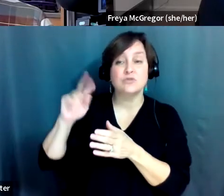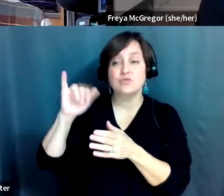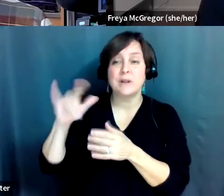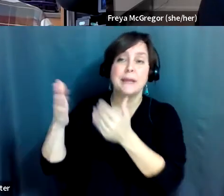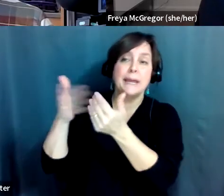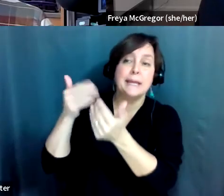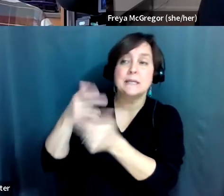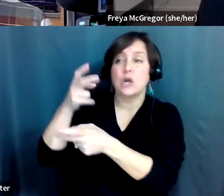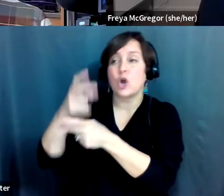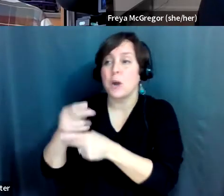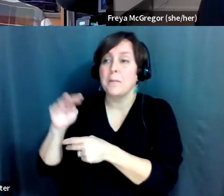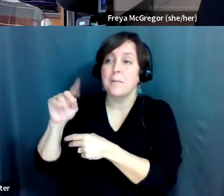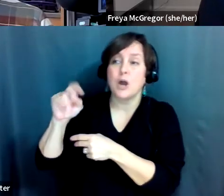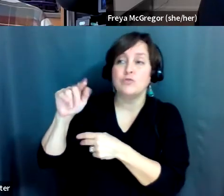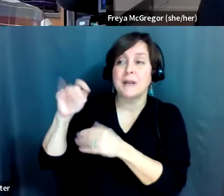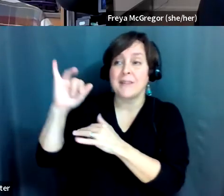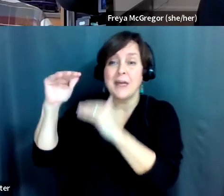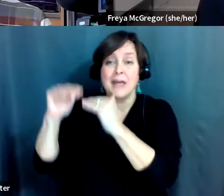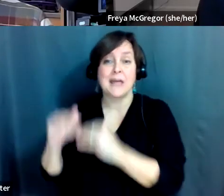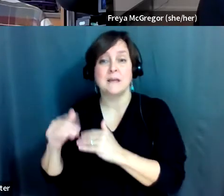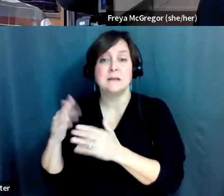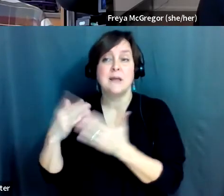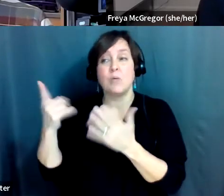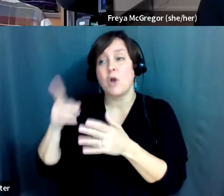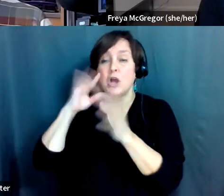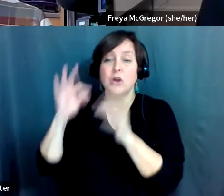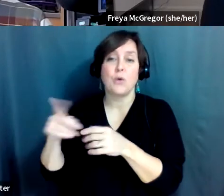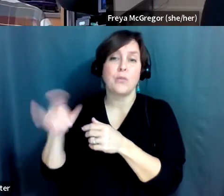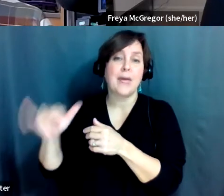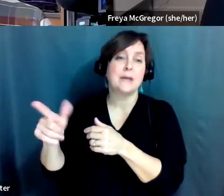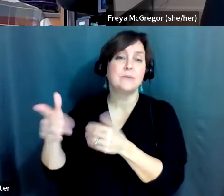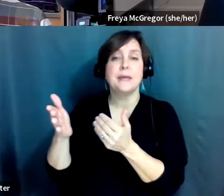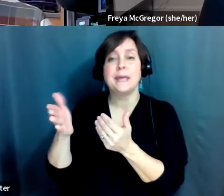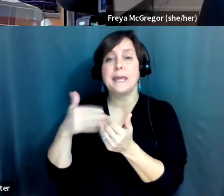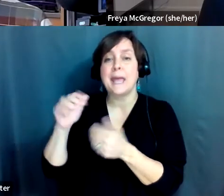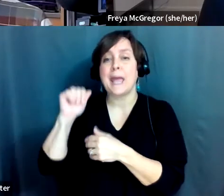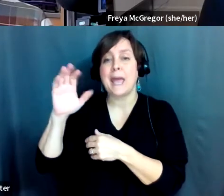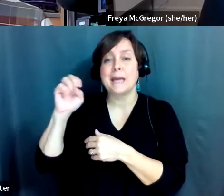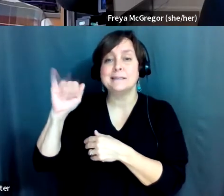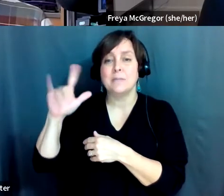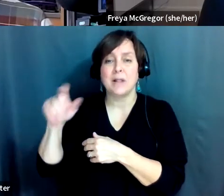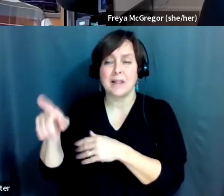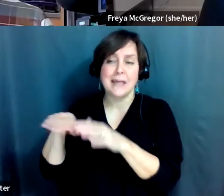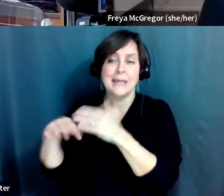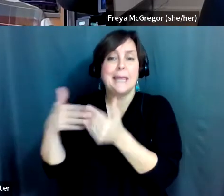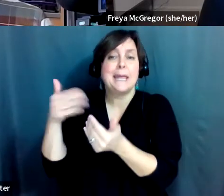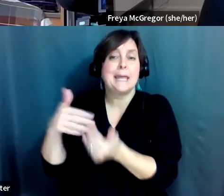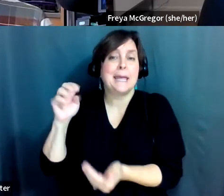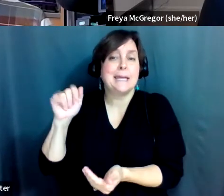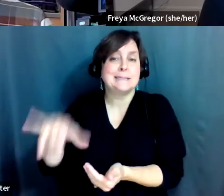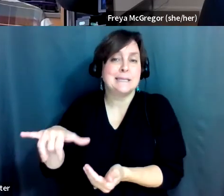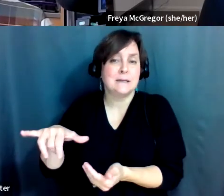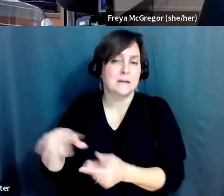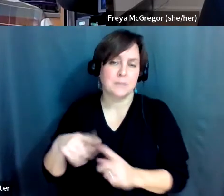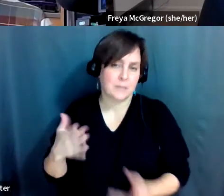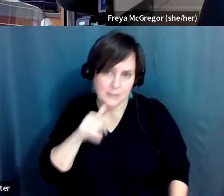have been improving it. And somebody decides that, oh, that's a accessible trail, um, which it